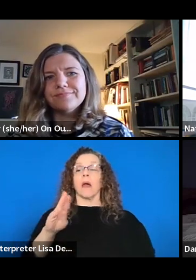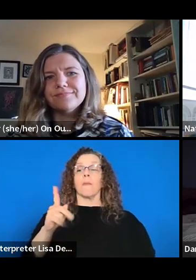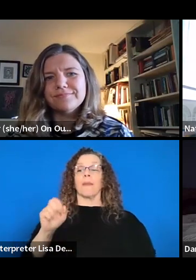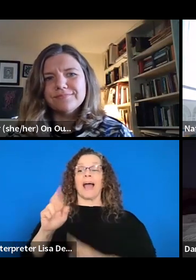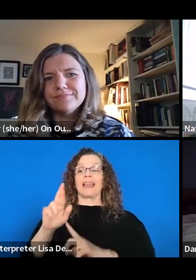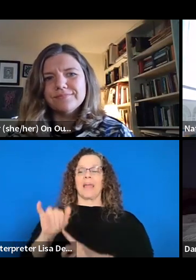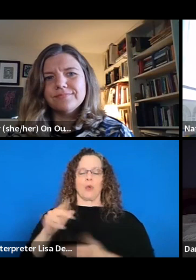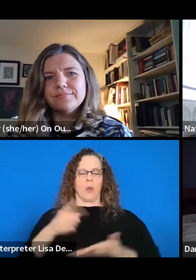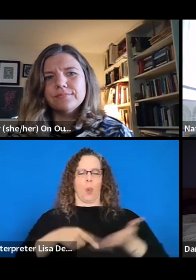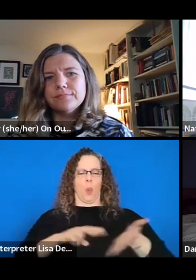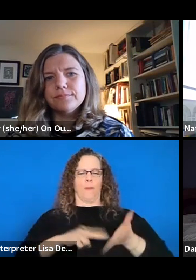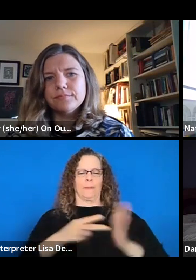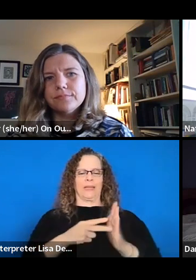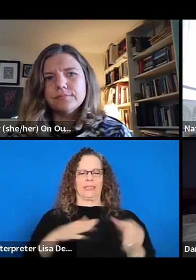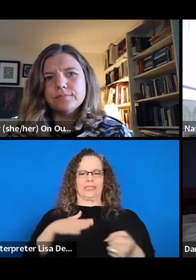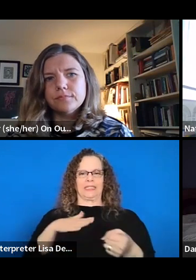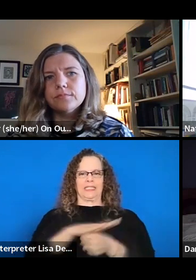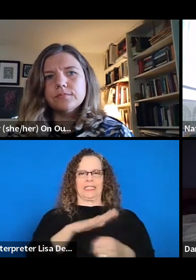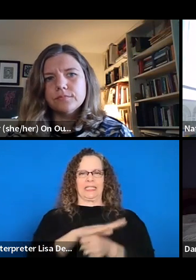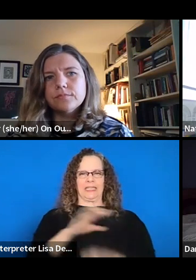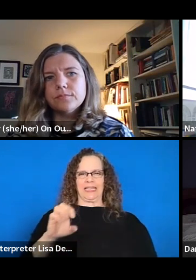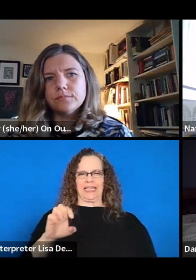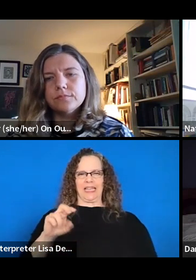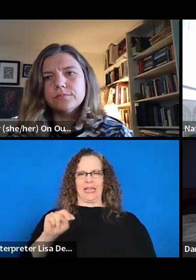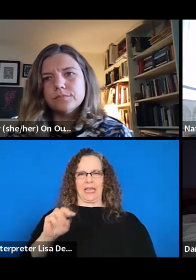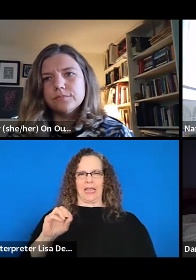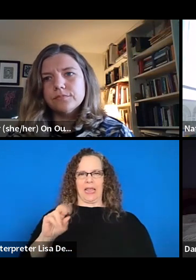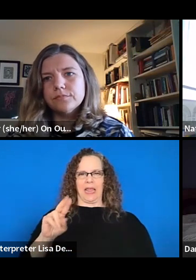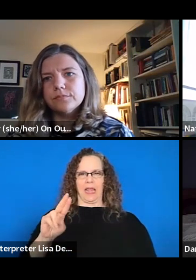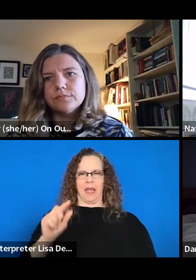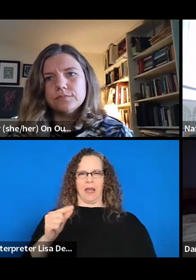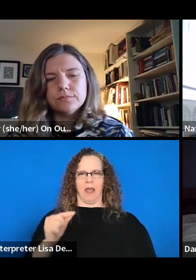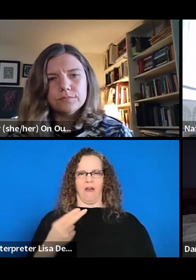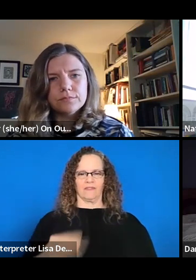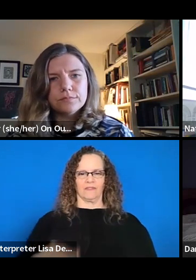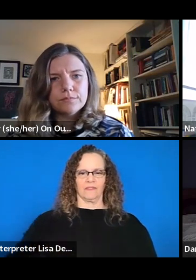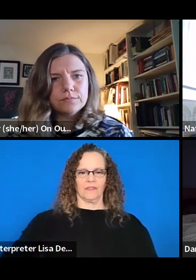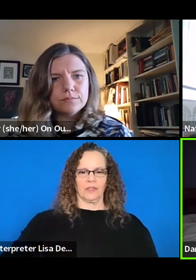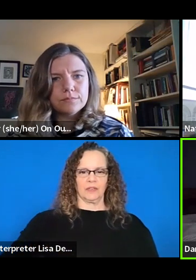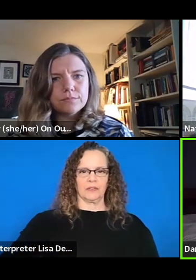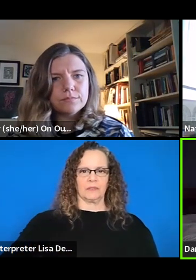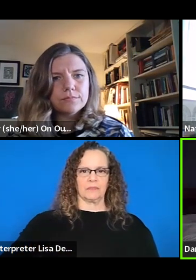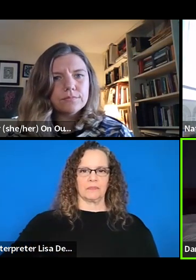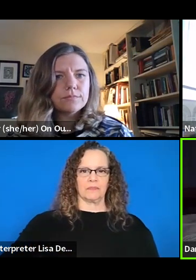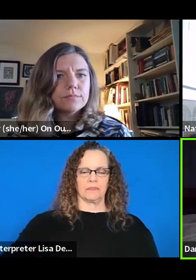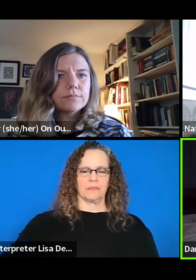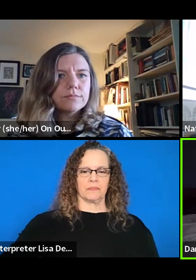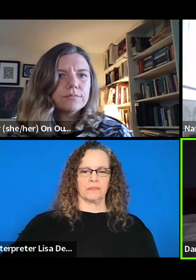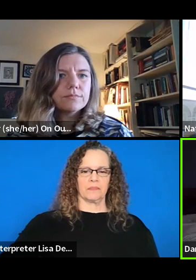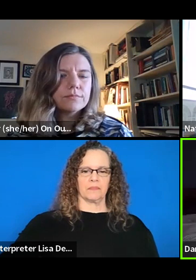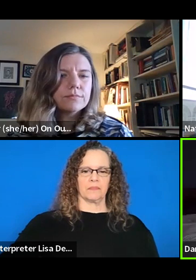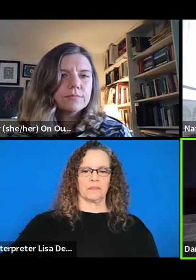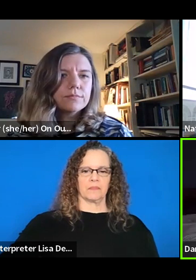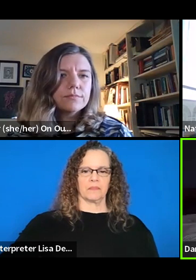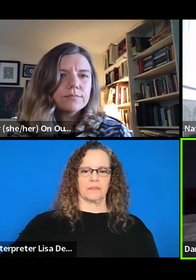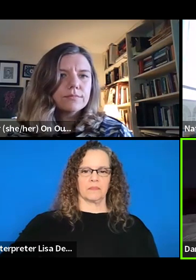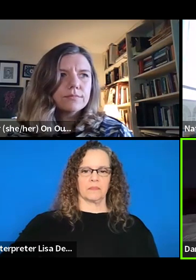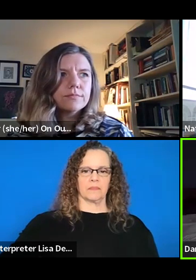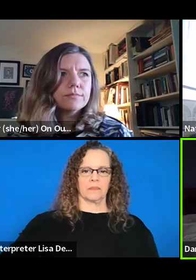And that feels really related to what Natalie is talking about. wonder if you want to expand on that. Yeah, sure. Um,